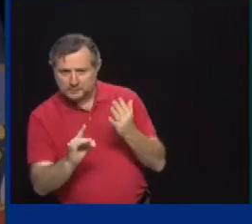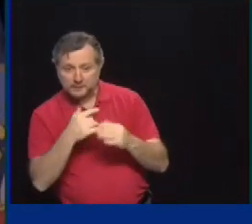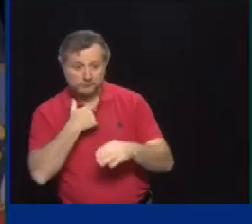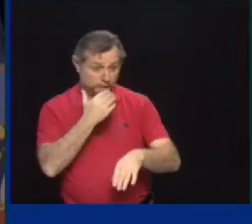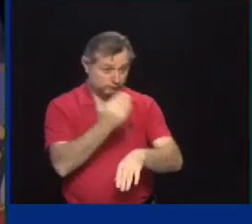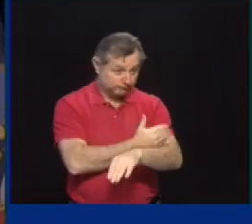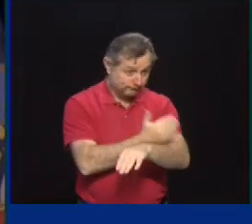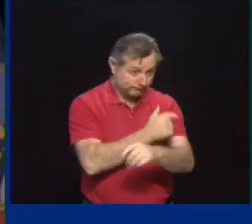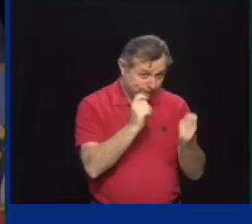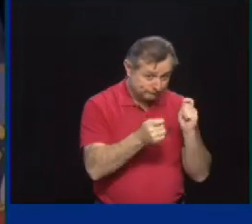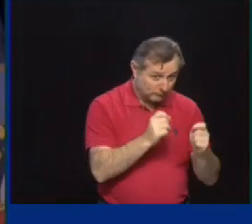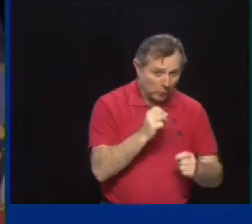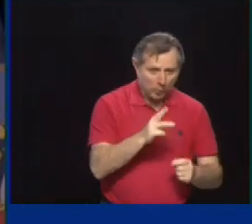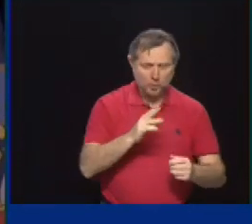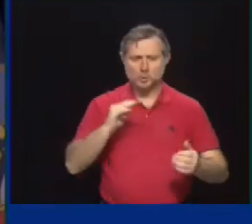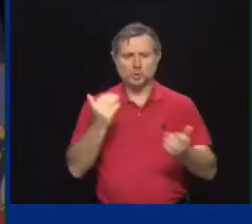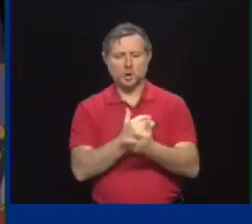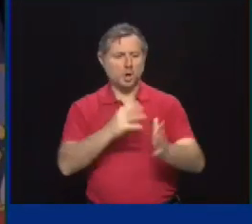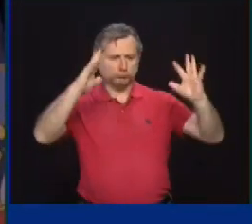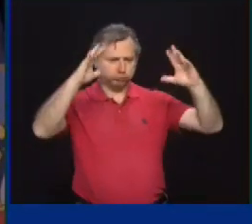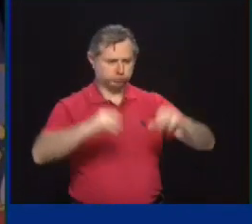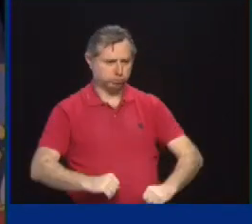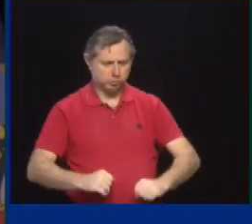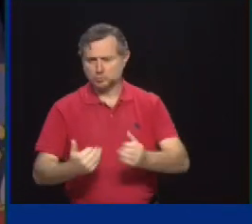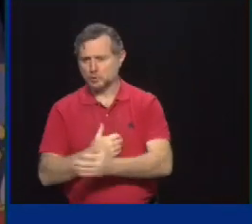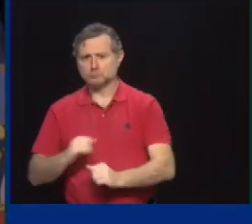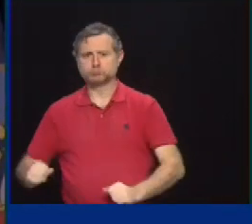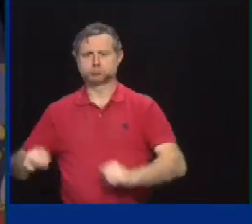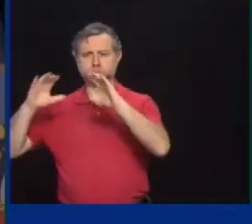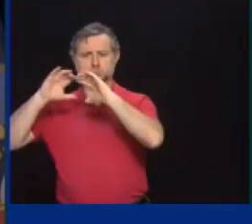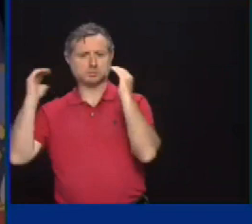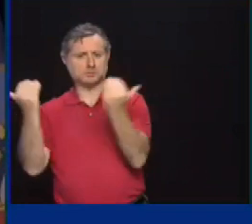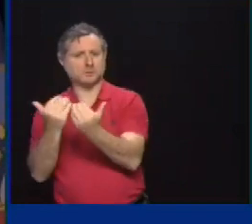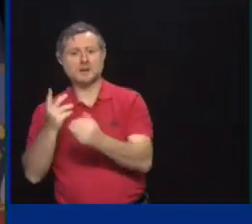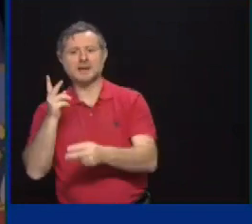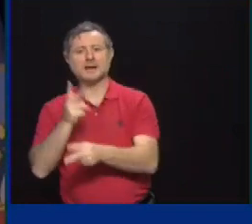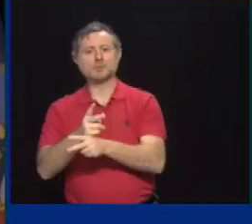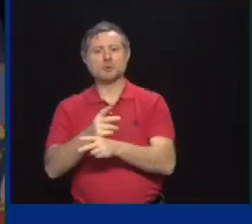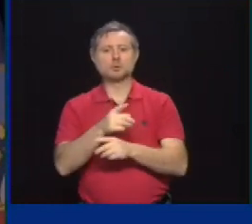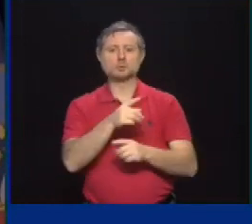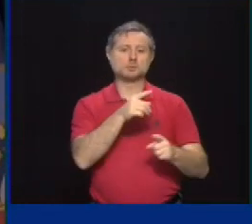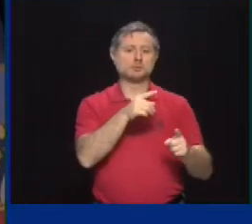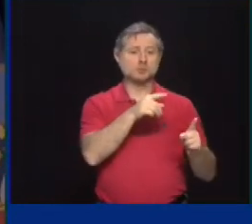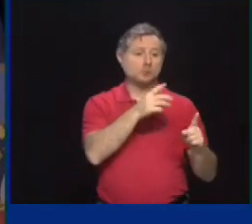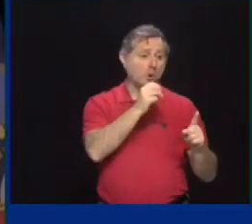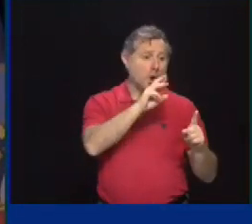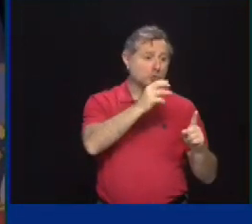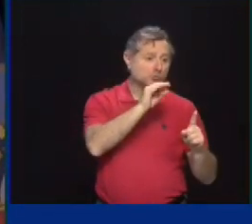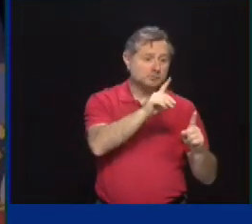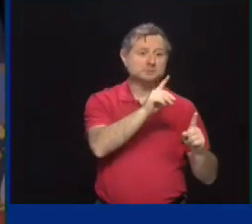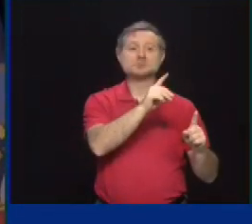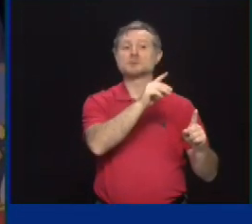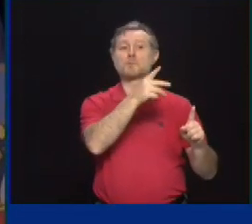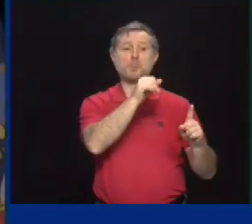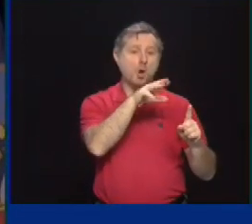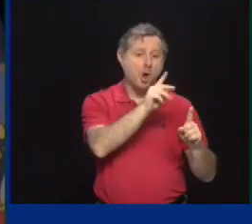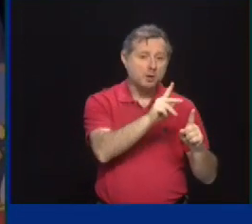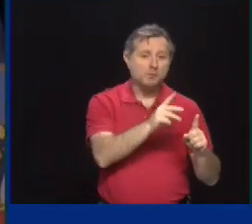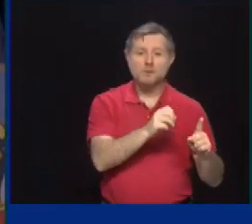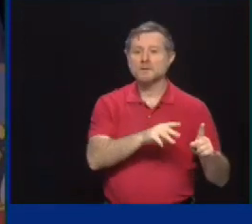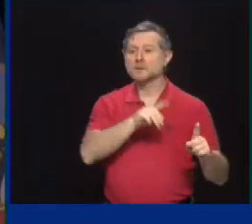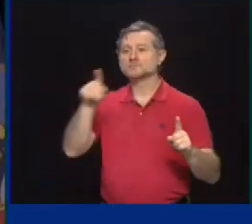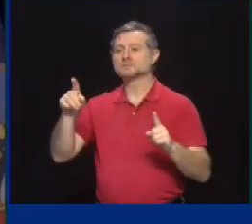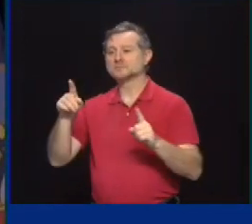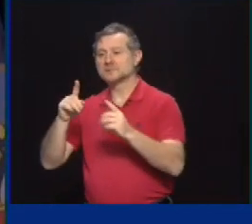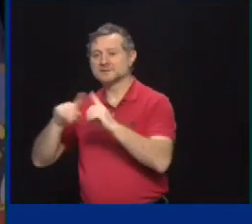The other one is to keep it in Orchard Park or to go downtown. So the study is very comprehensive. It took more time than I thought it would, but it's